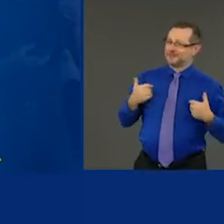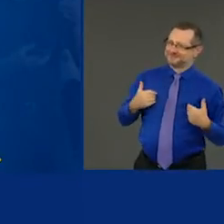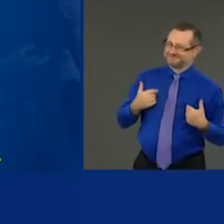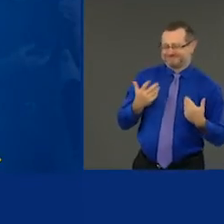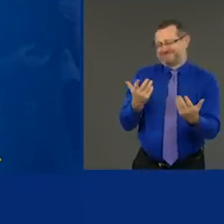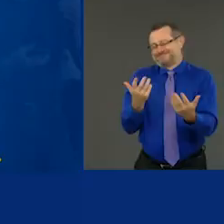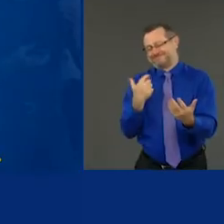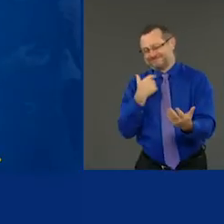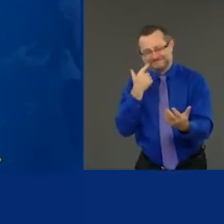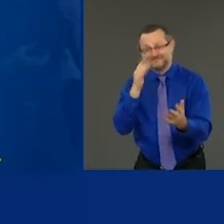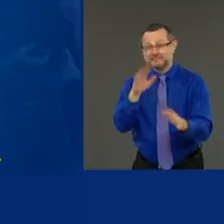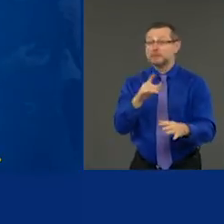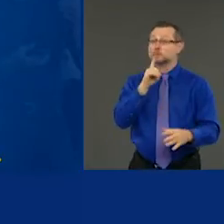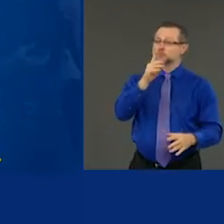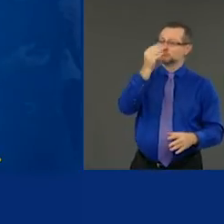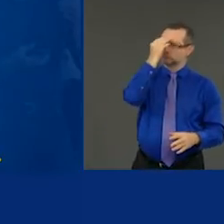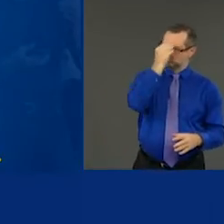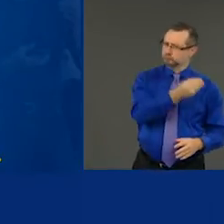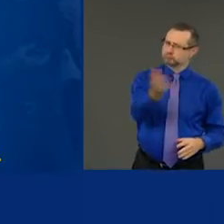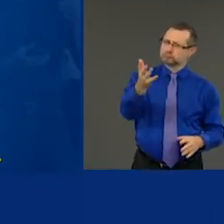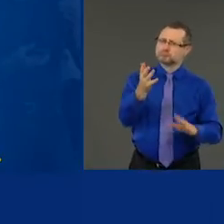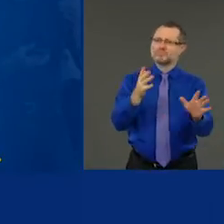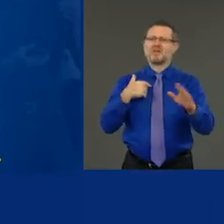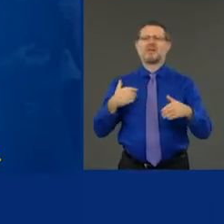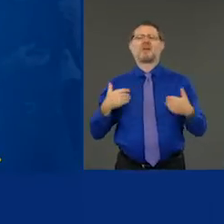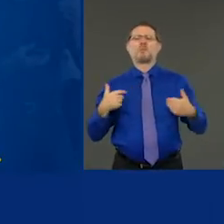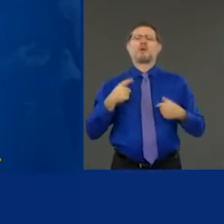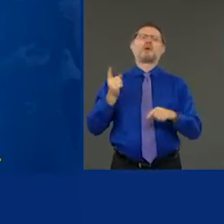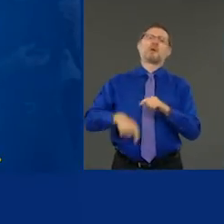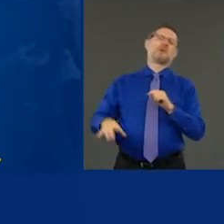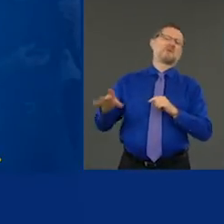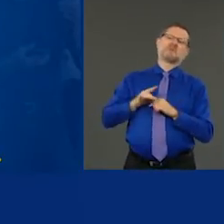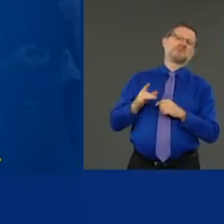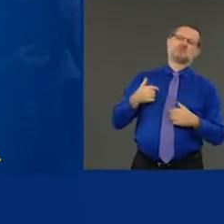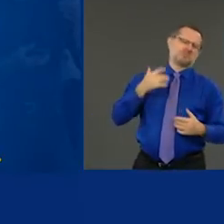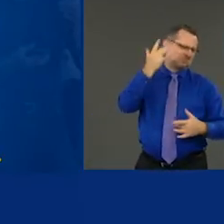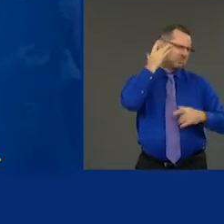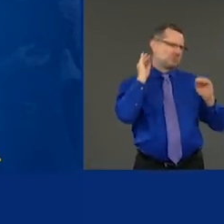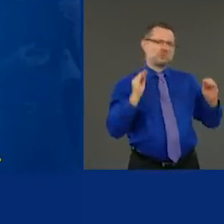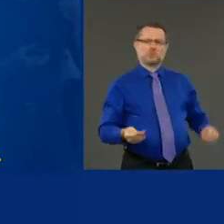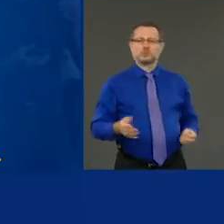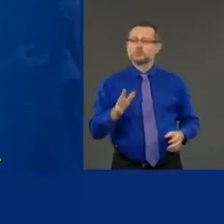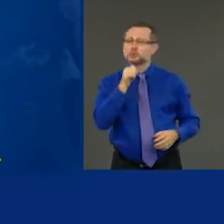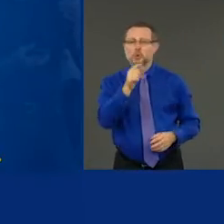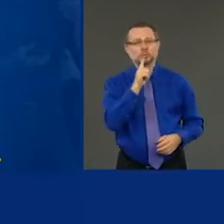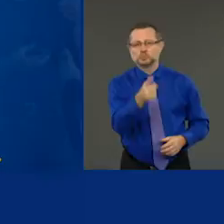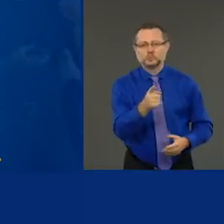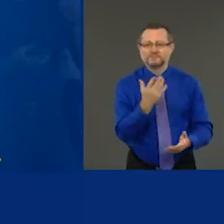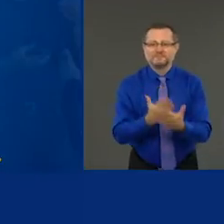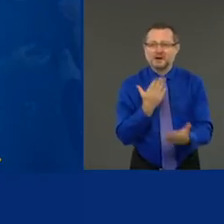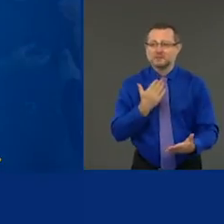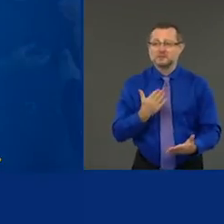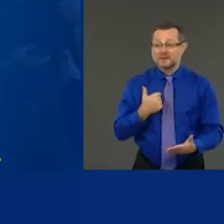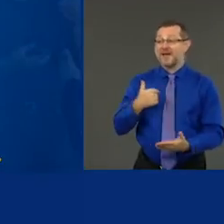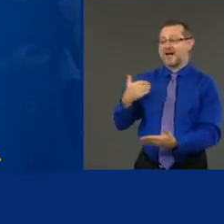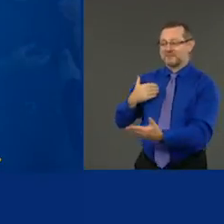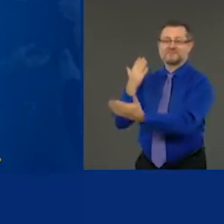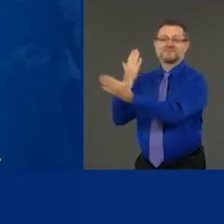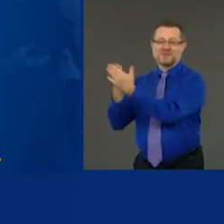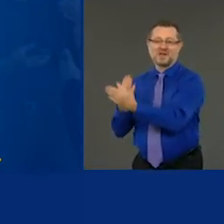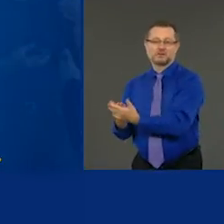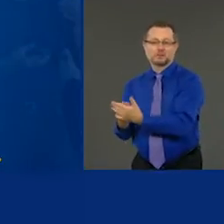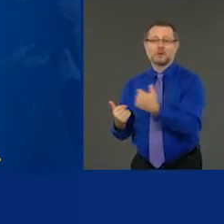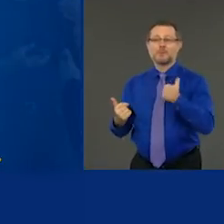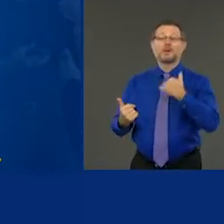can't get sick. First of all, that's not a fact. There are facts. And then there are wrong pieces of information.